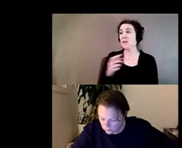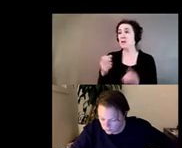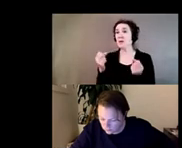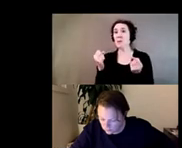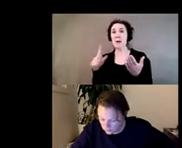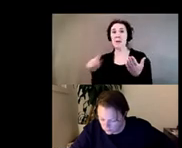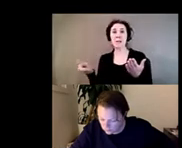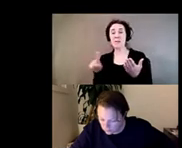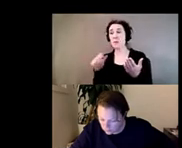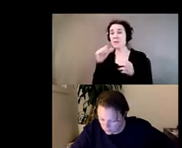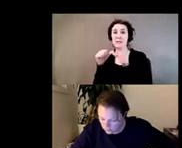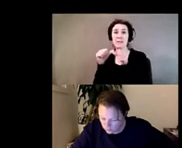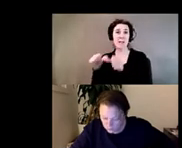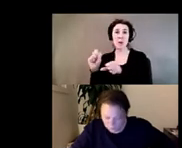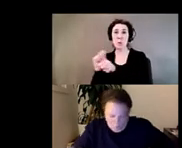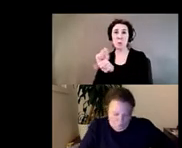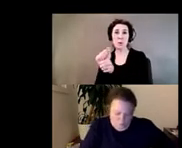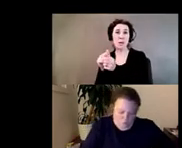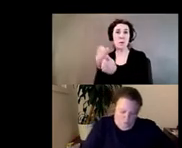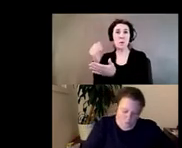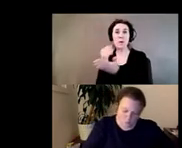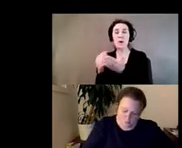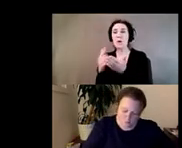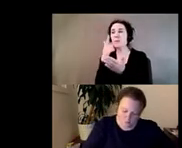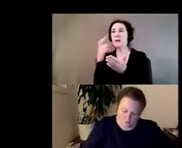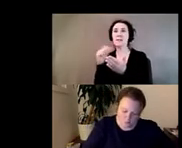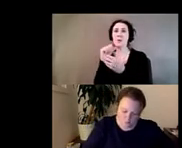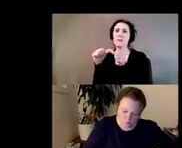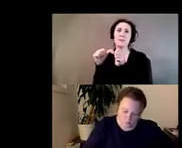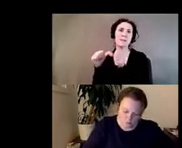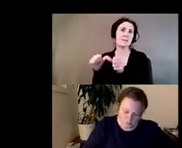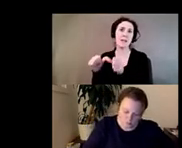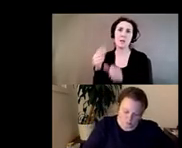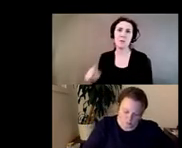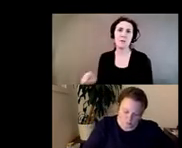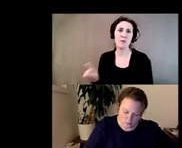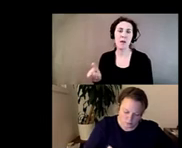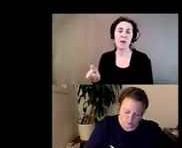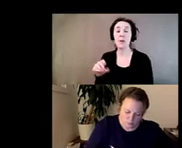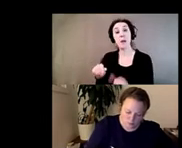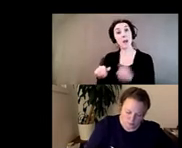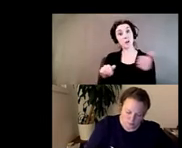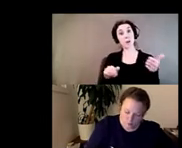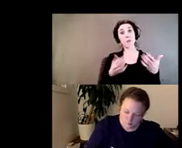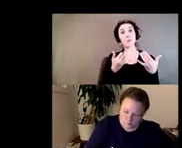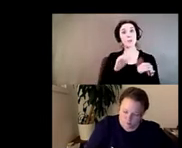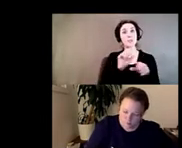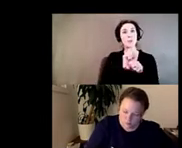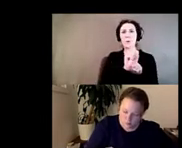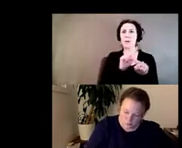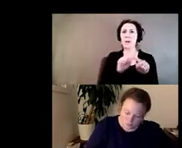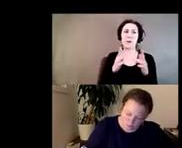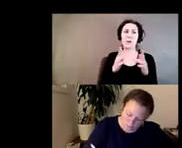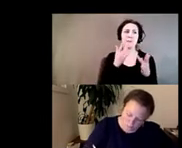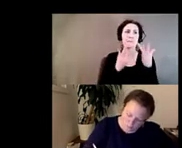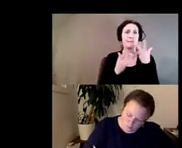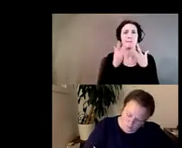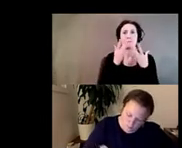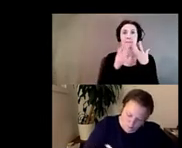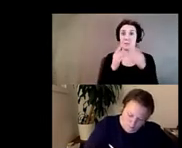working in art because their work wasn't sustainable and others are still working but you know can barely pay the rent right?